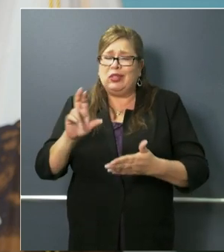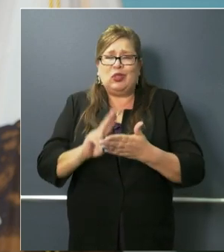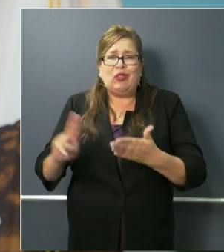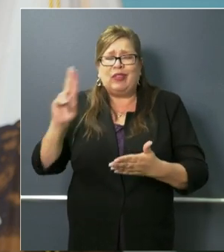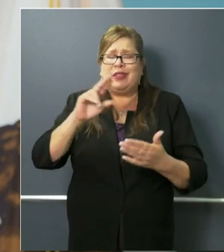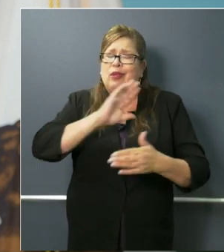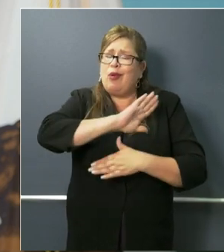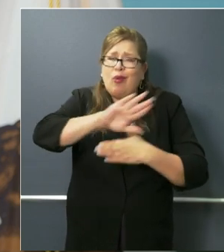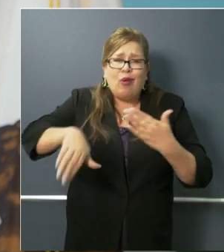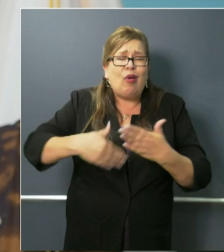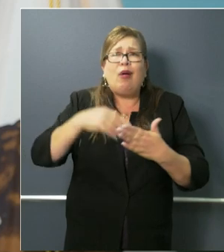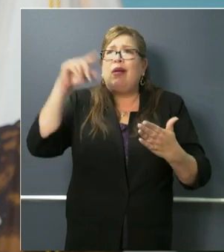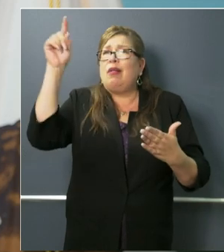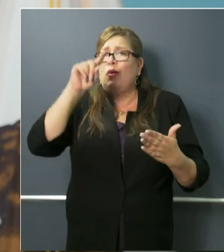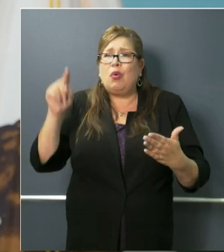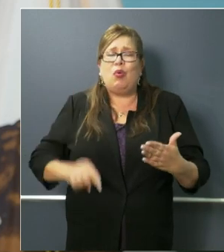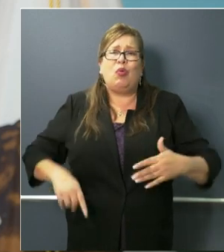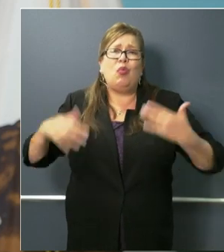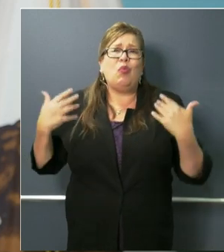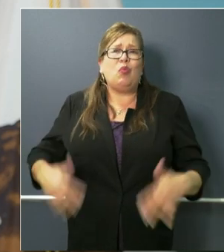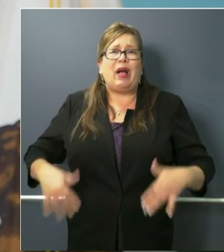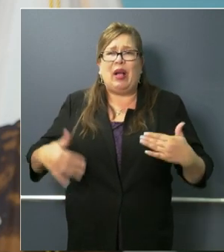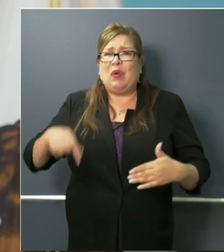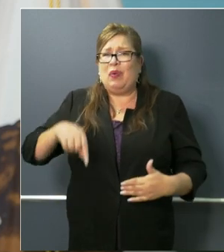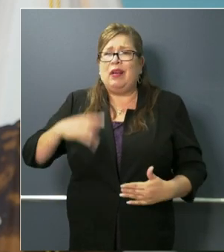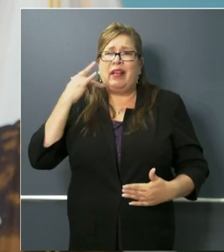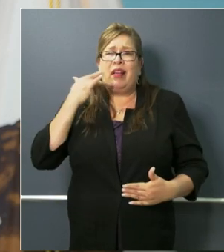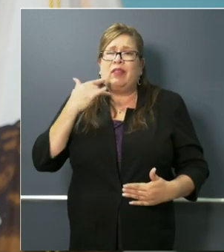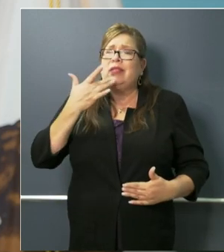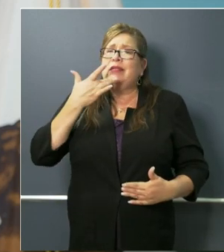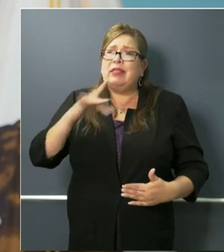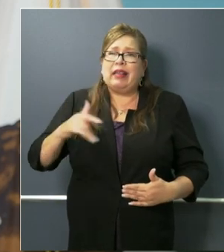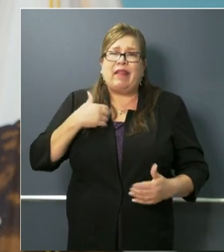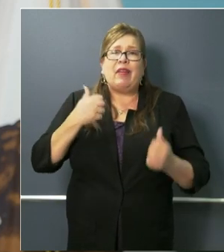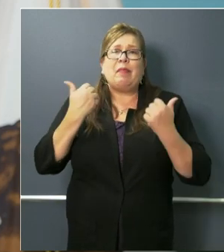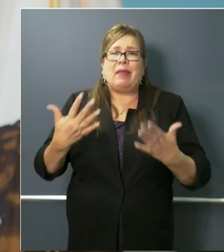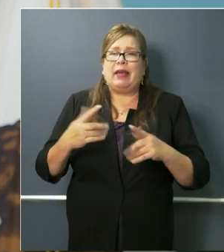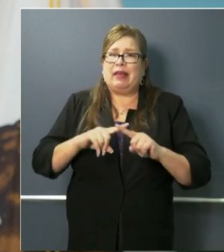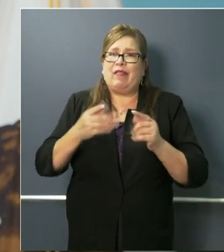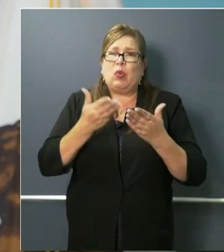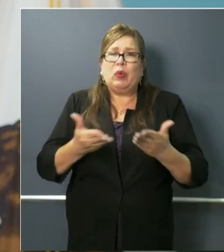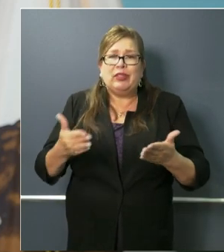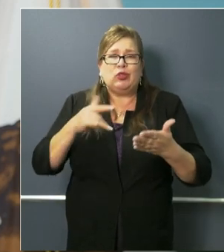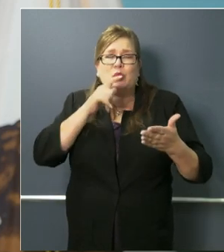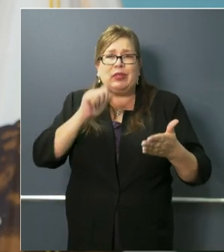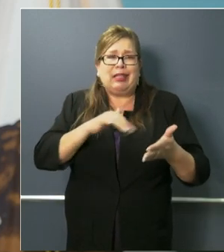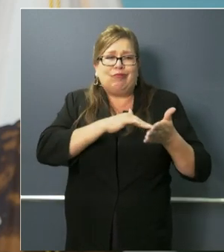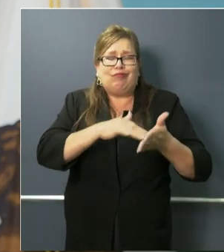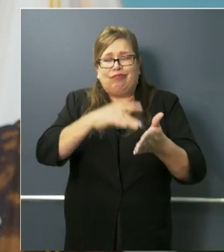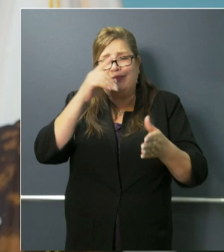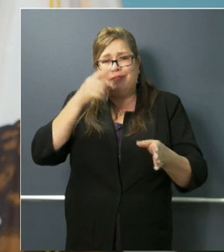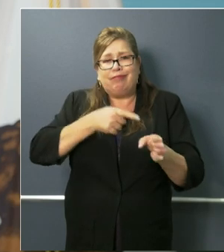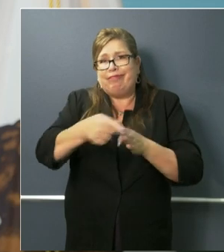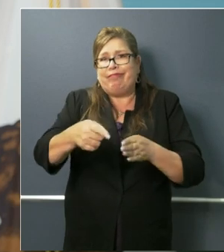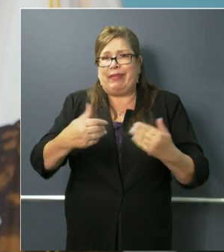extraordinary resourced state in that respect next question stephanie stecker bloomberg news